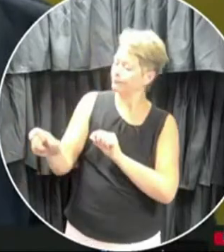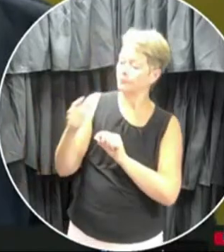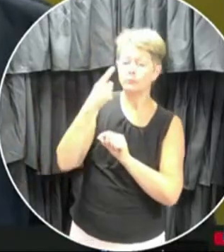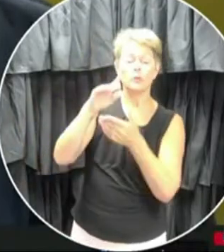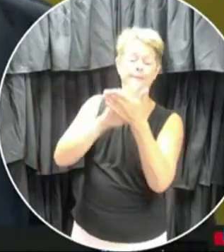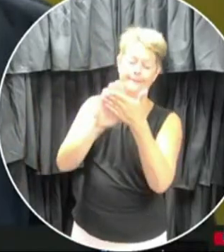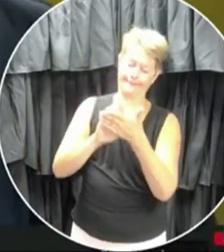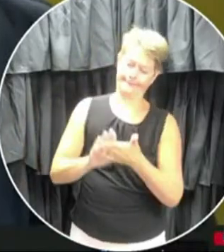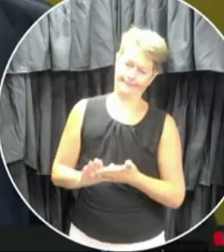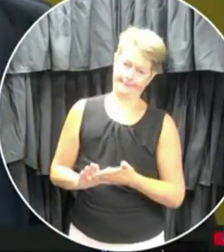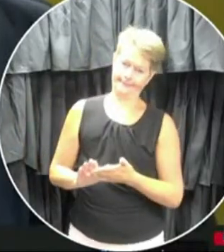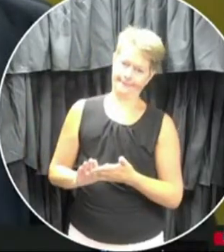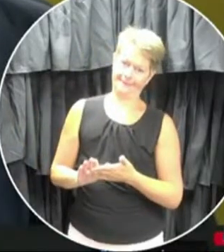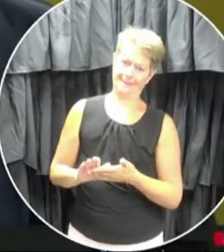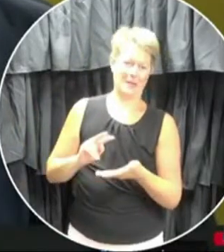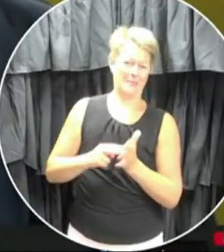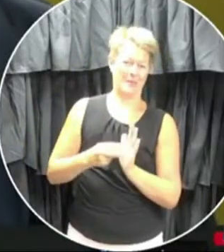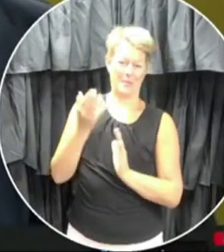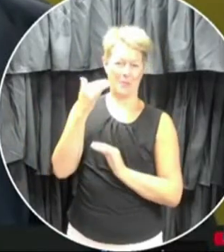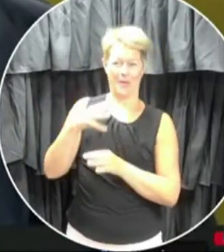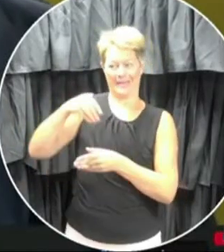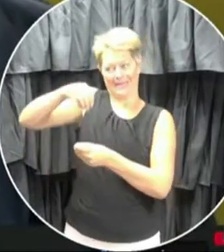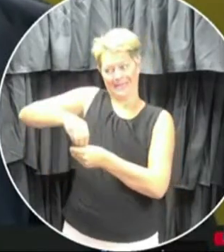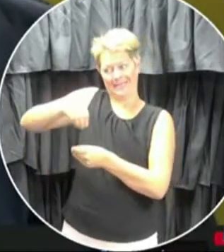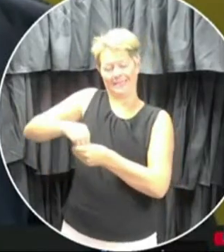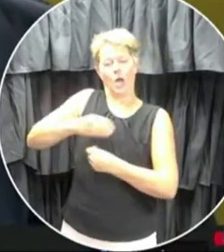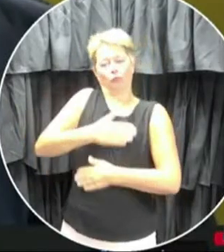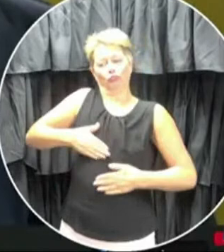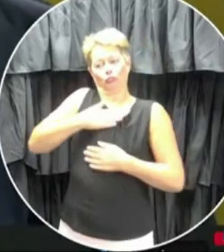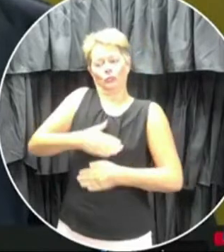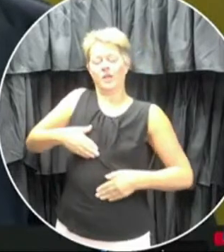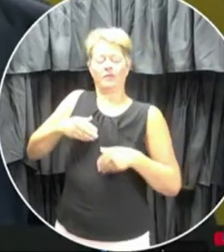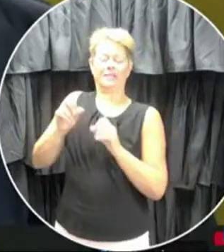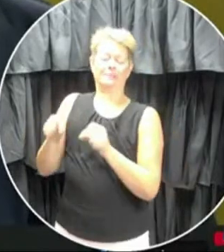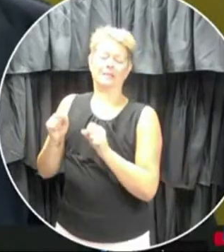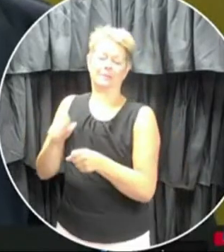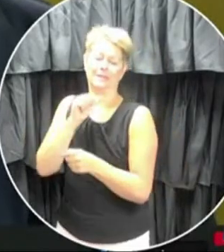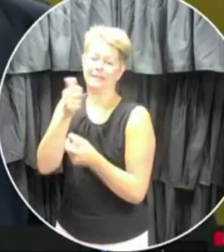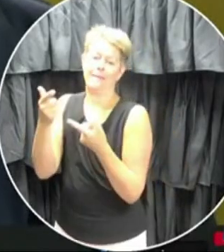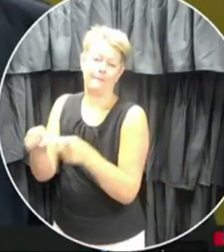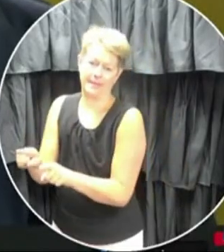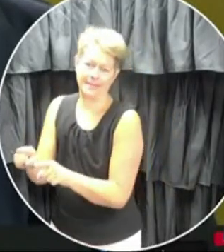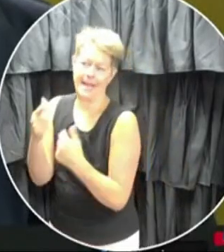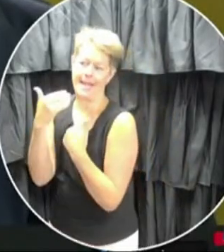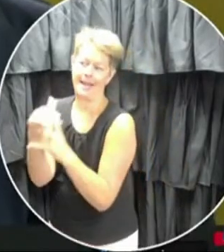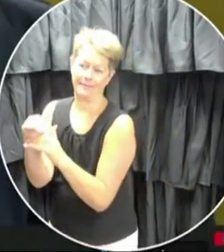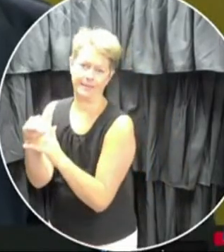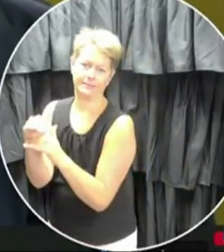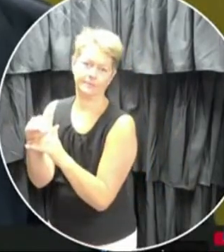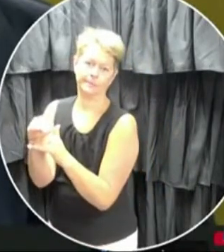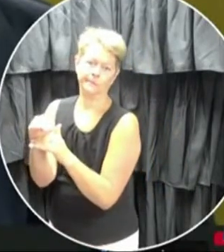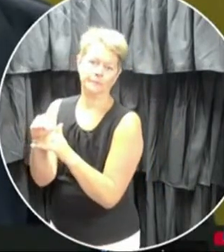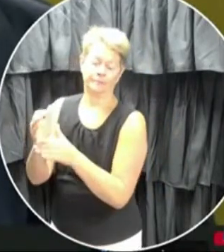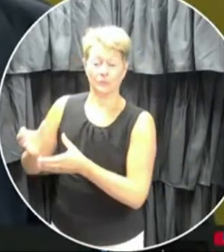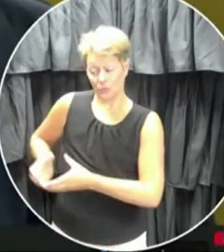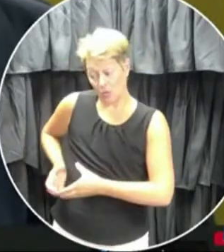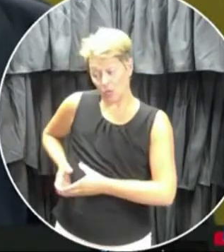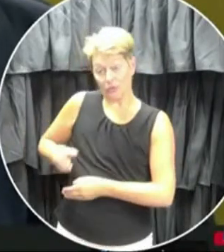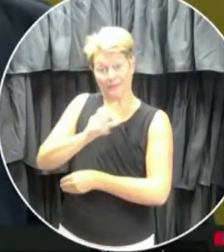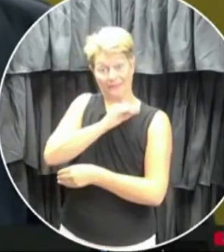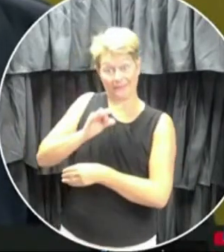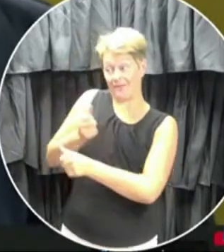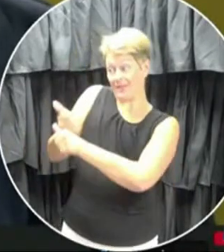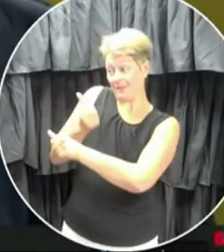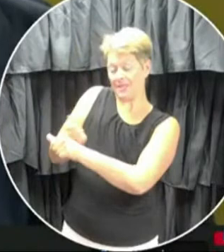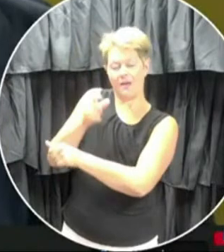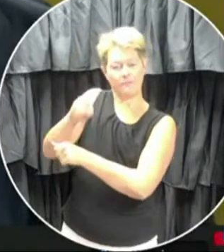reason why we're limiting the indoor extracurricular activities. Uh, our total focus of our custodial staff has